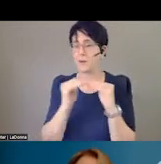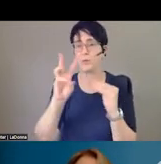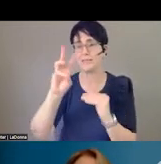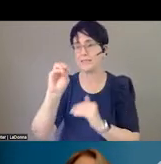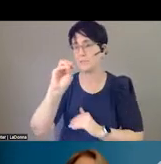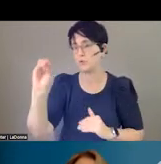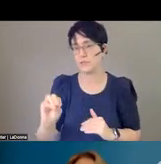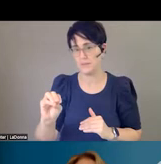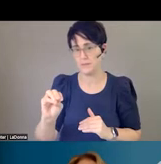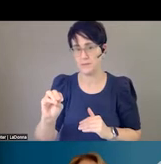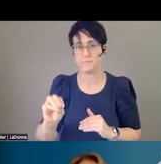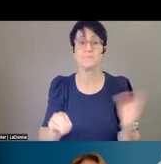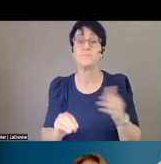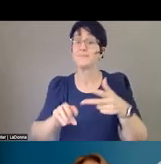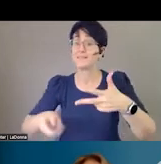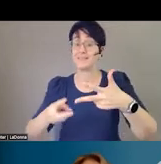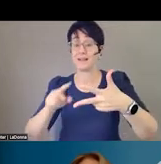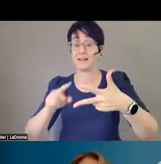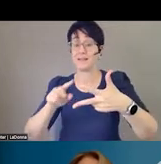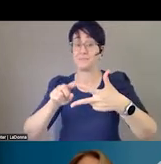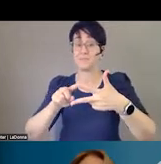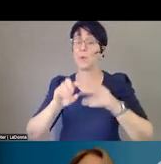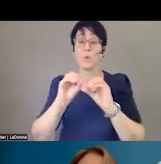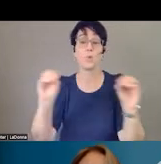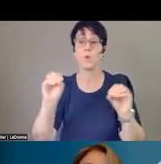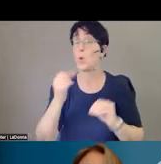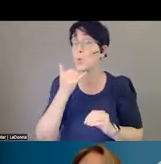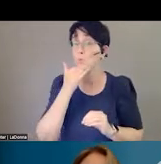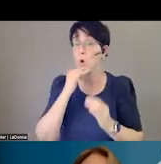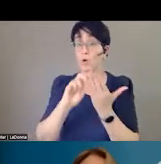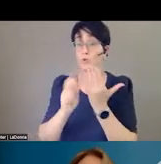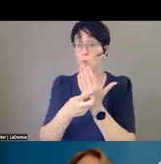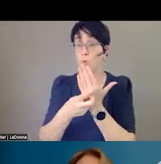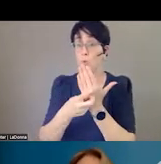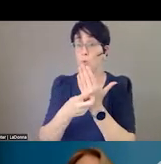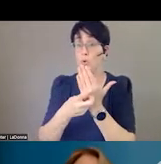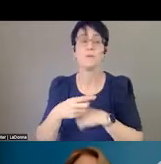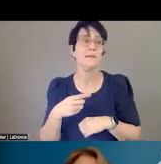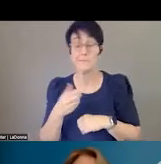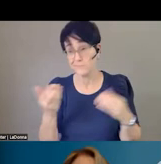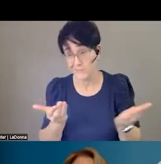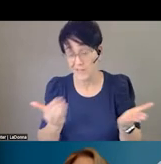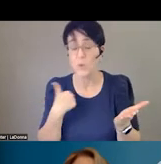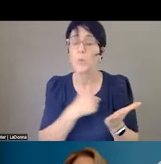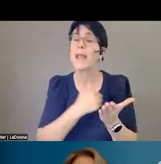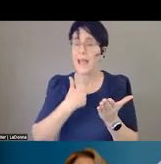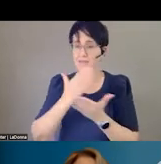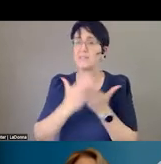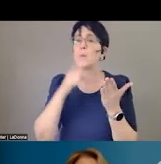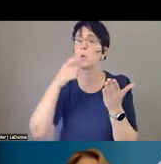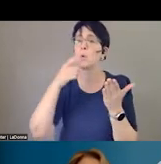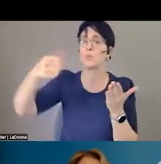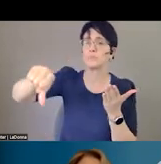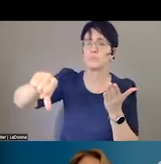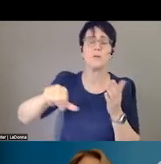again, good work in Washington. But we have even some psychiatric units that are saying no and are very selective of who they take. And so that whole wrong door